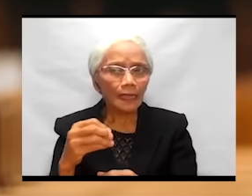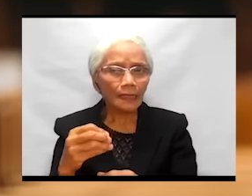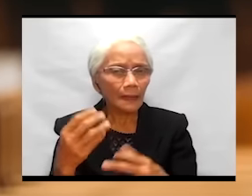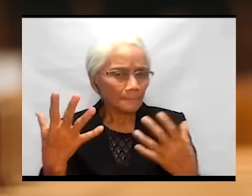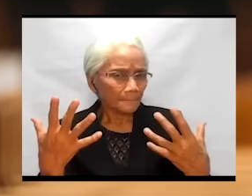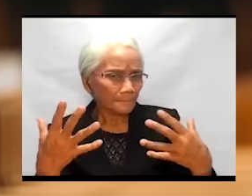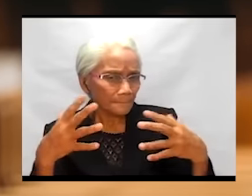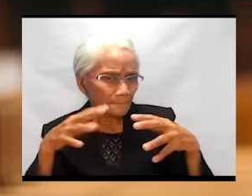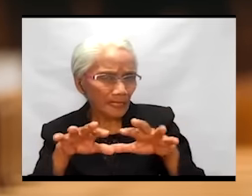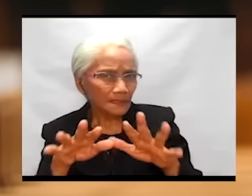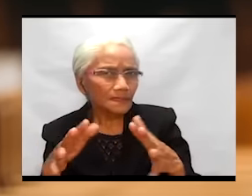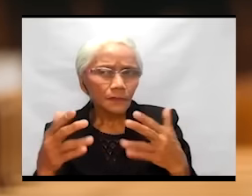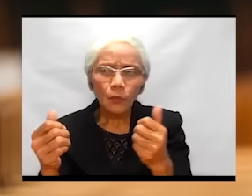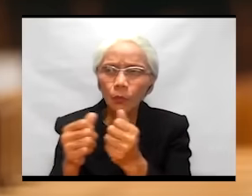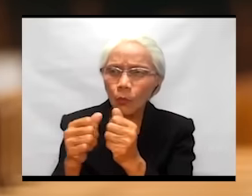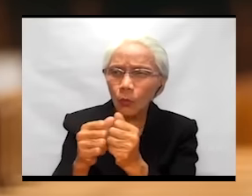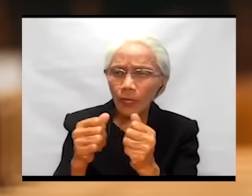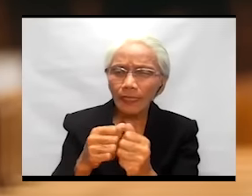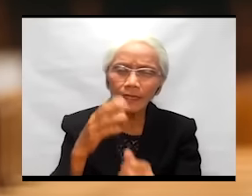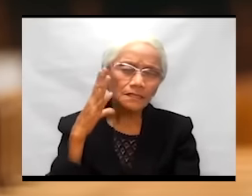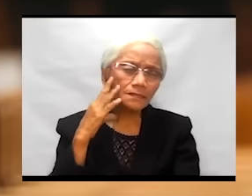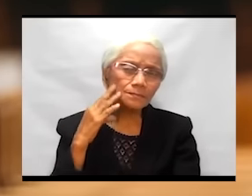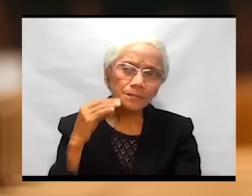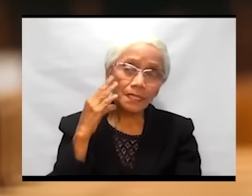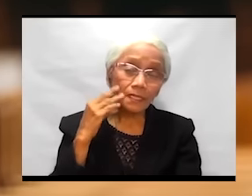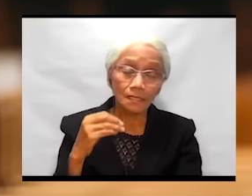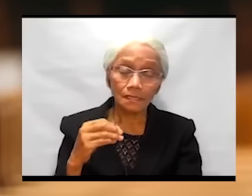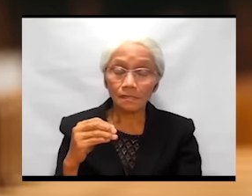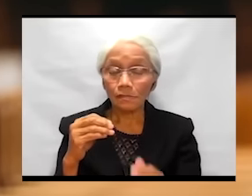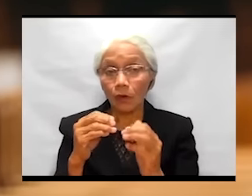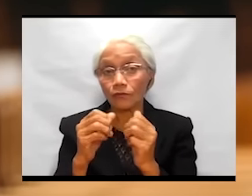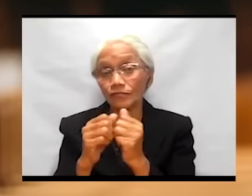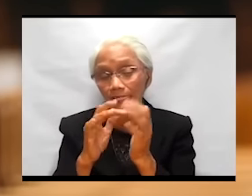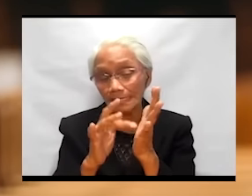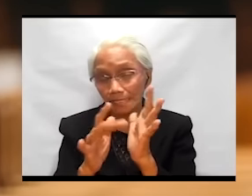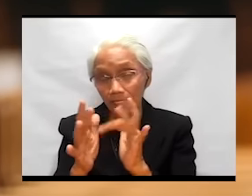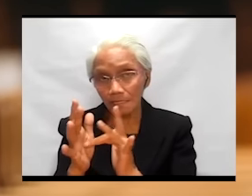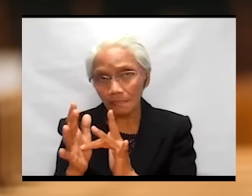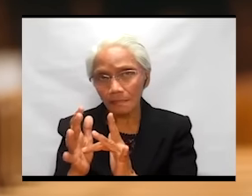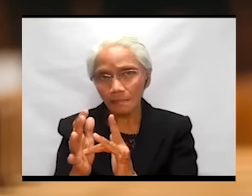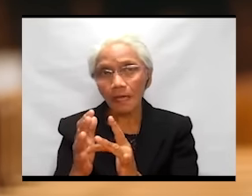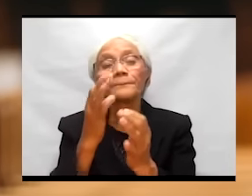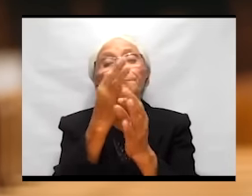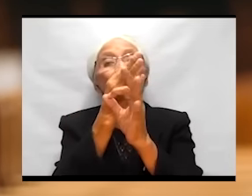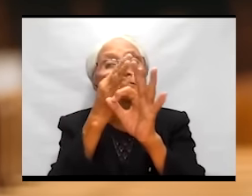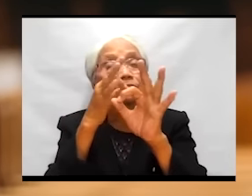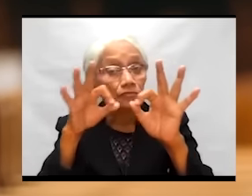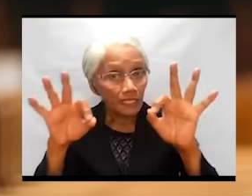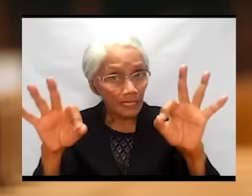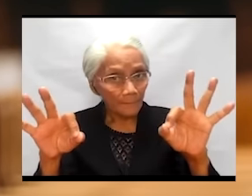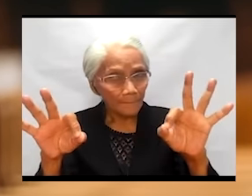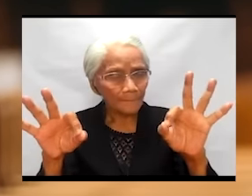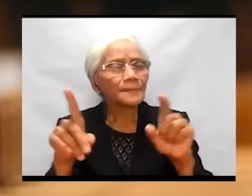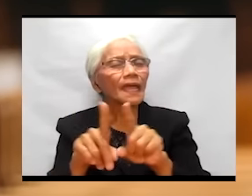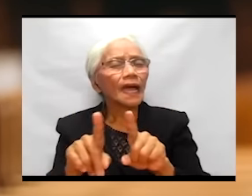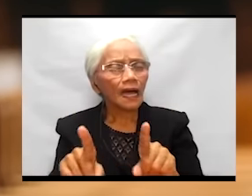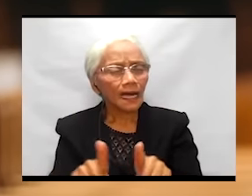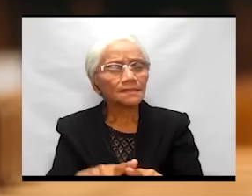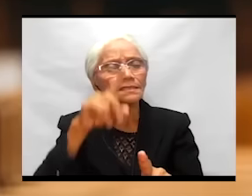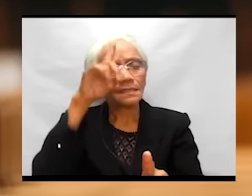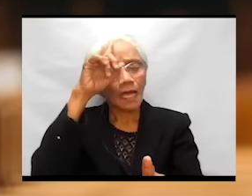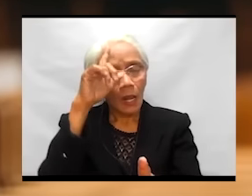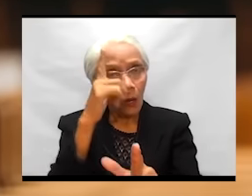with the experience of Jesus. Freedom as